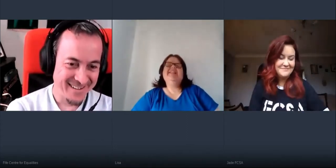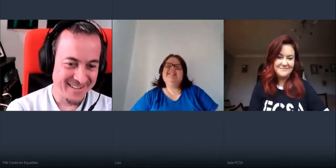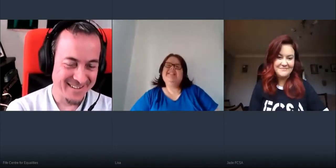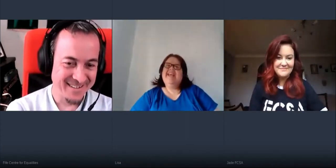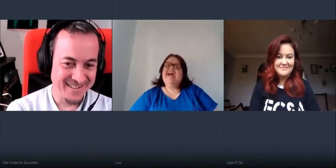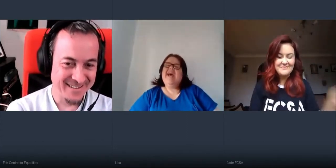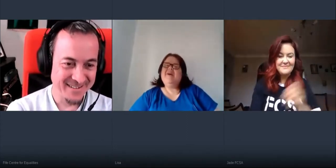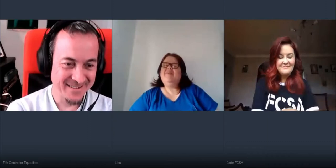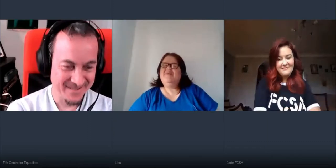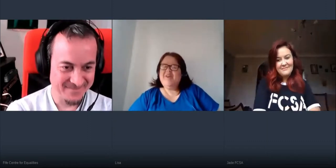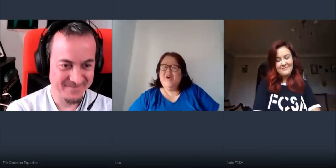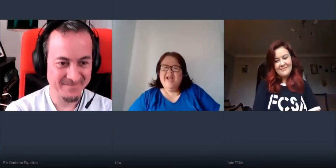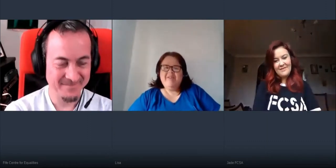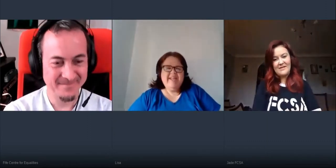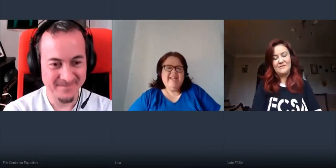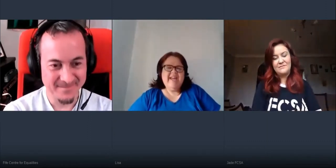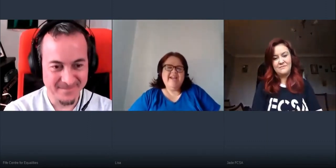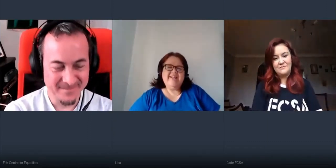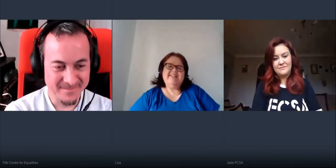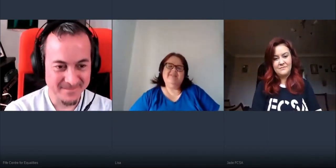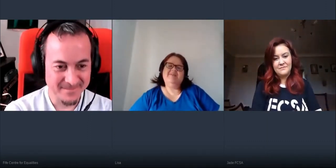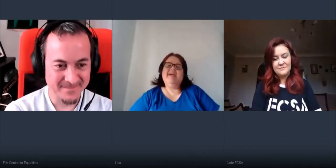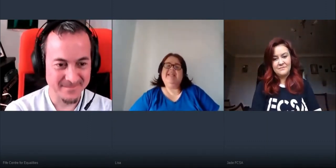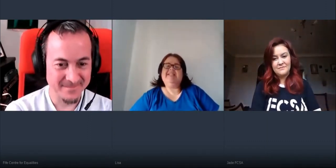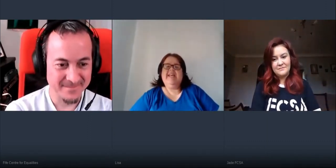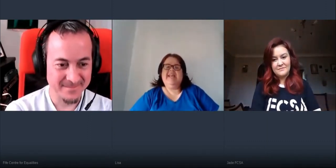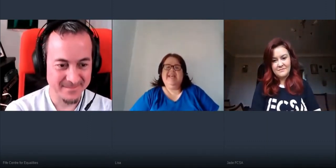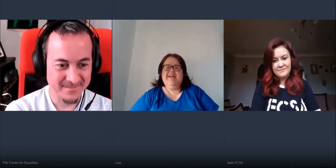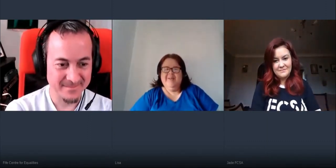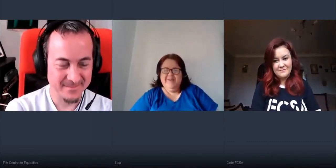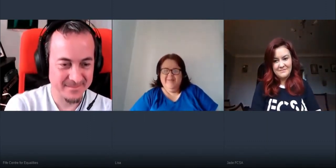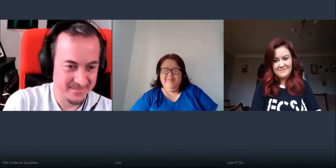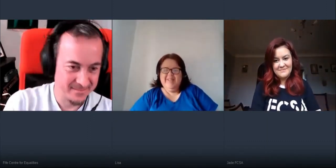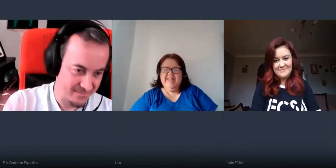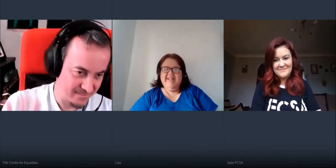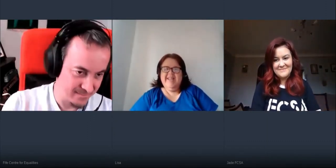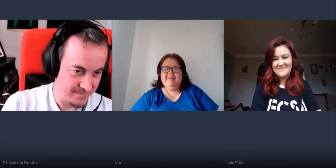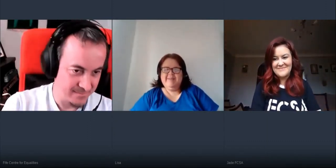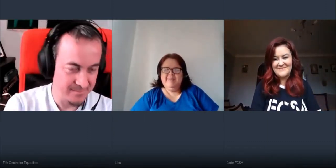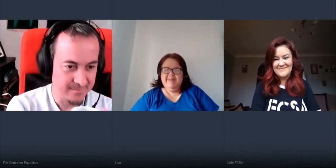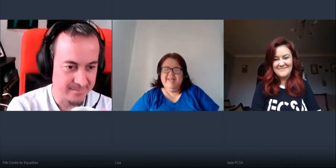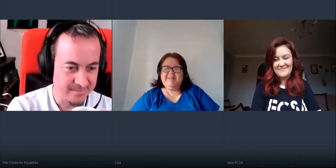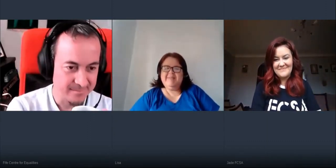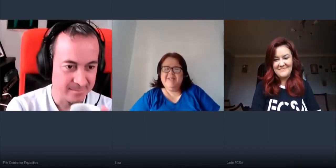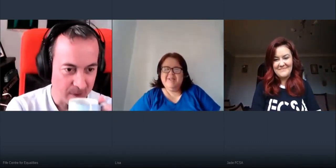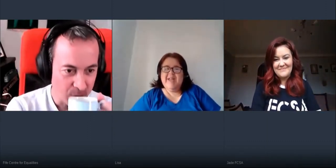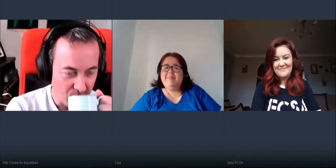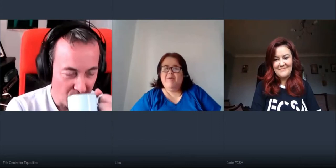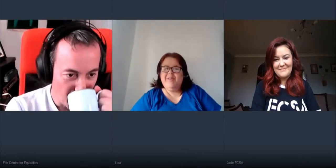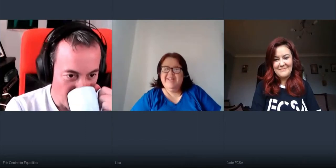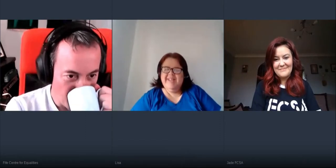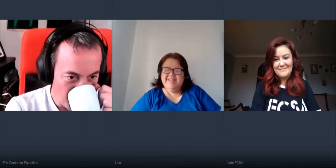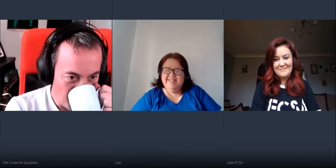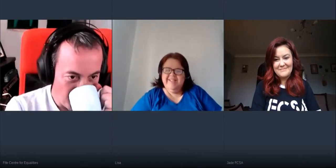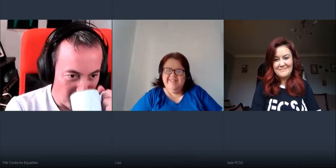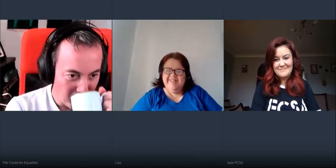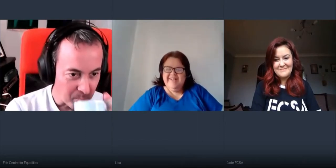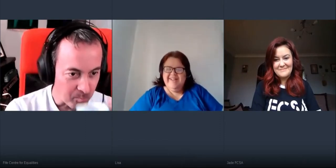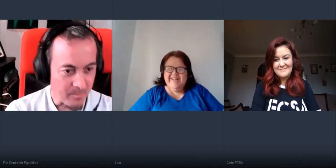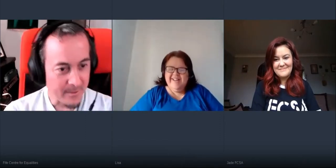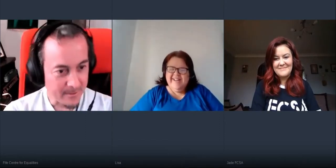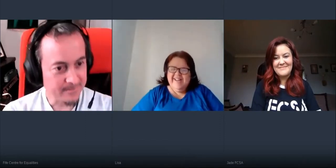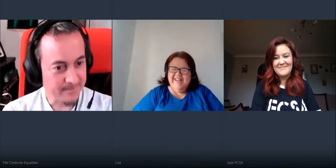yes um got elric again who's my techie guru and keeps keeps making sure that i'm on connection here